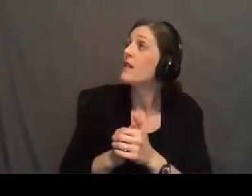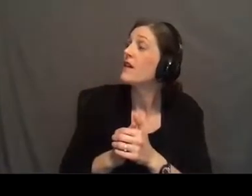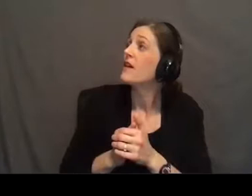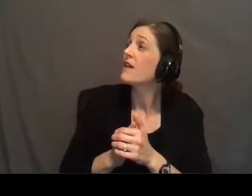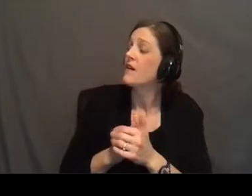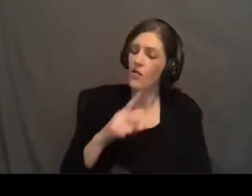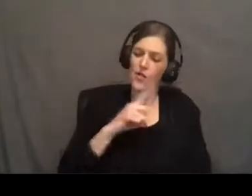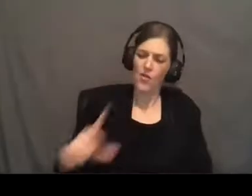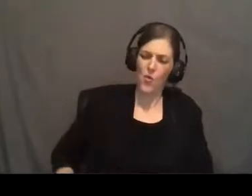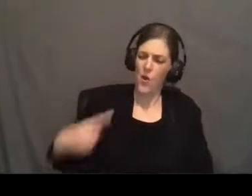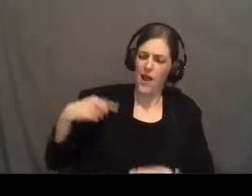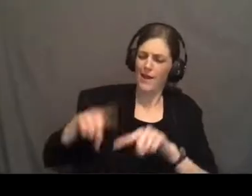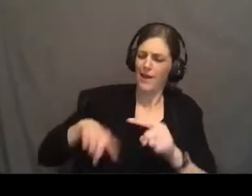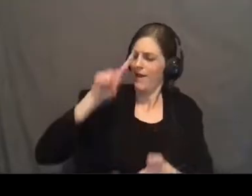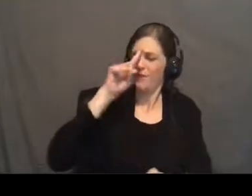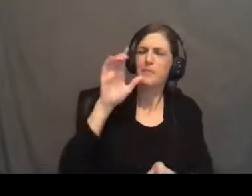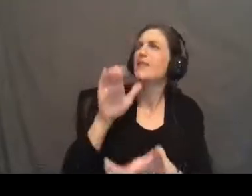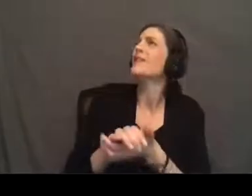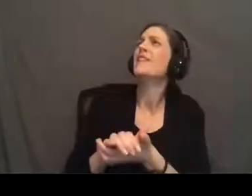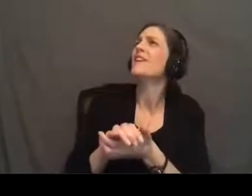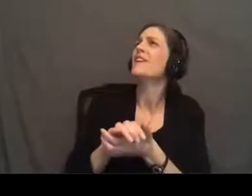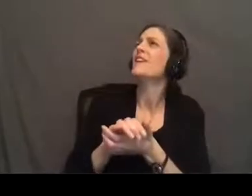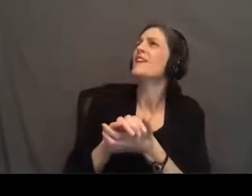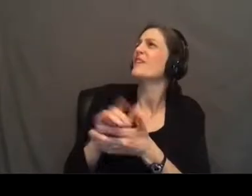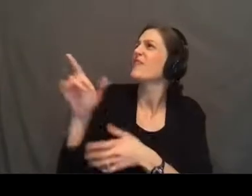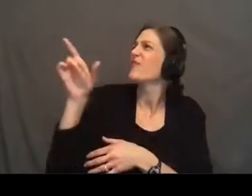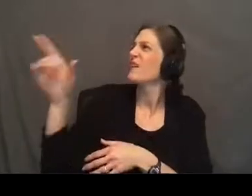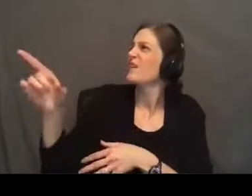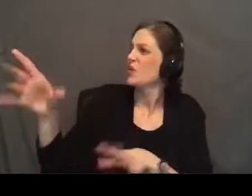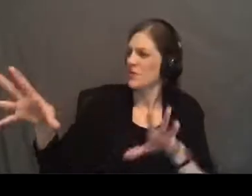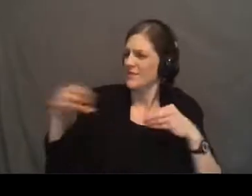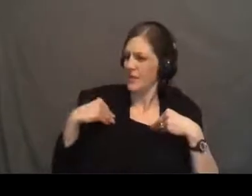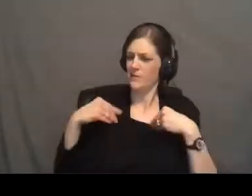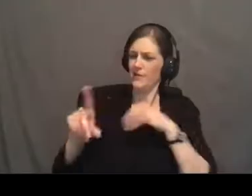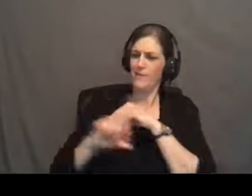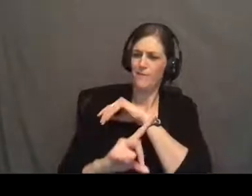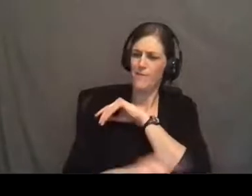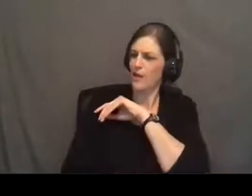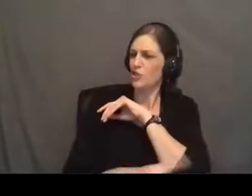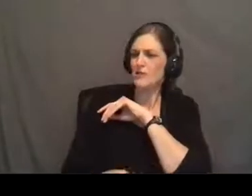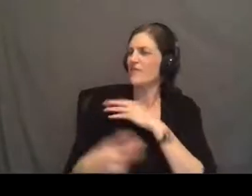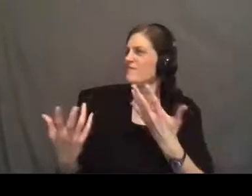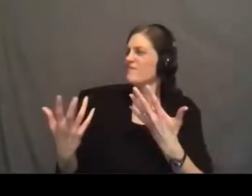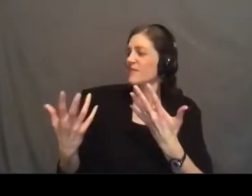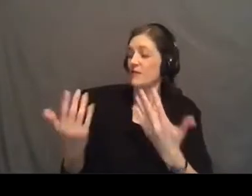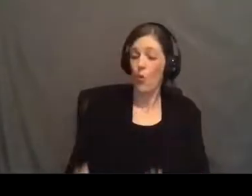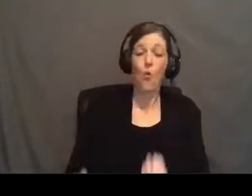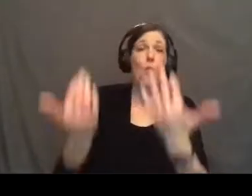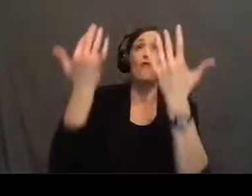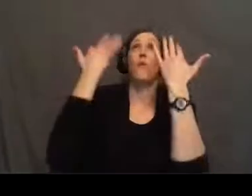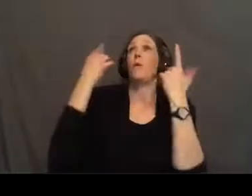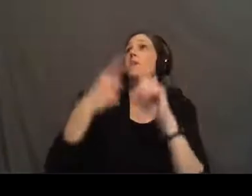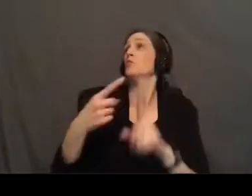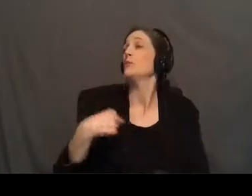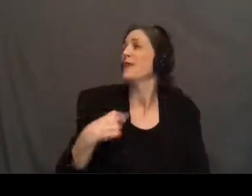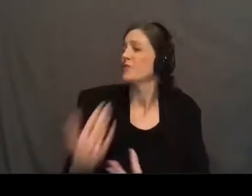Lord I can't even believe that you took on that punishment it's so overwhelming to me it's